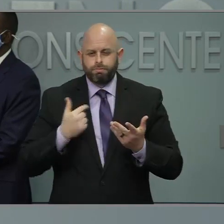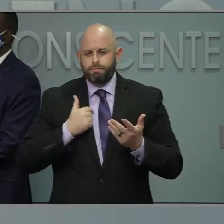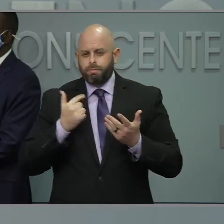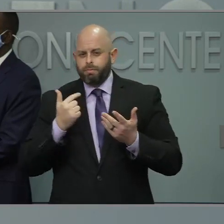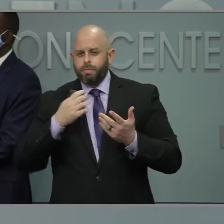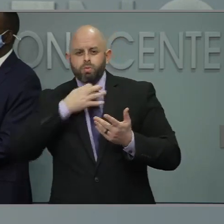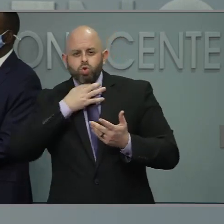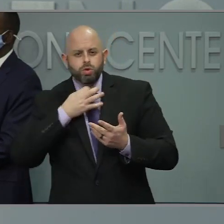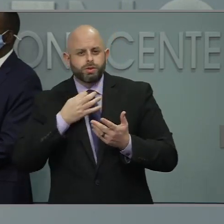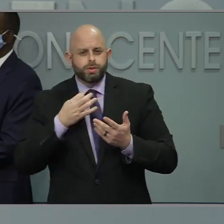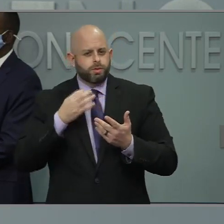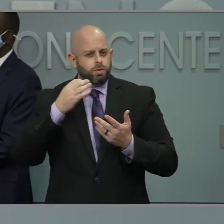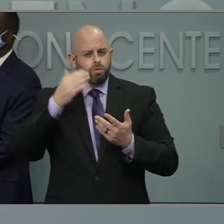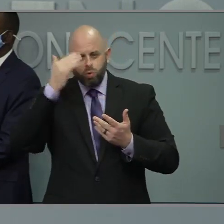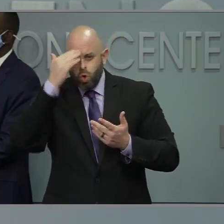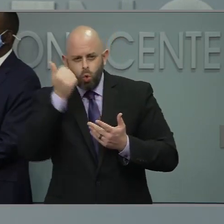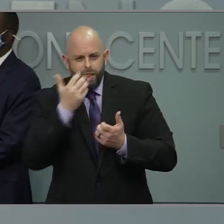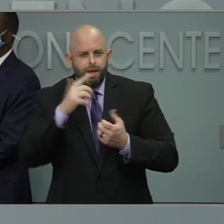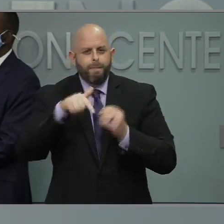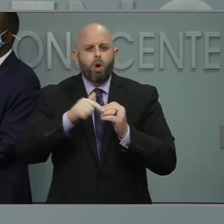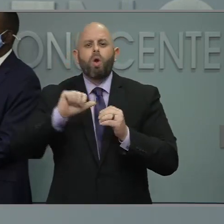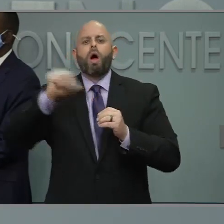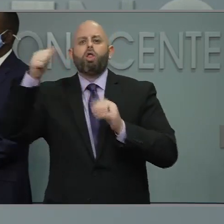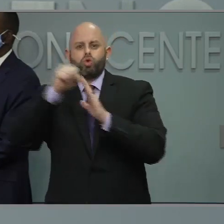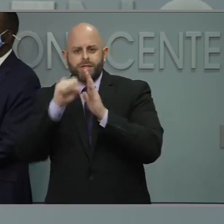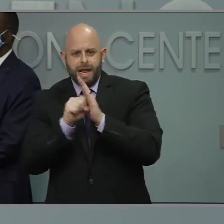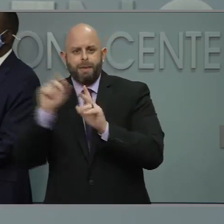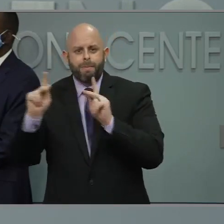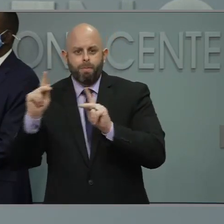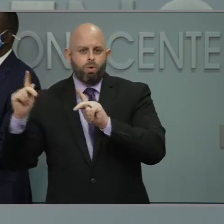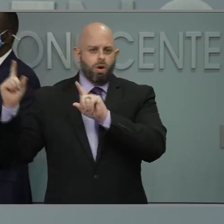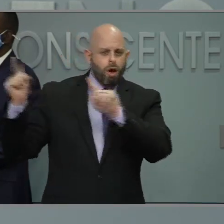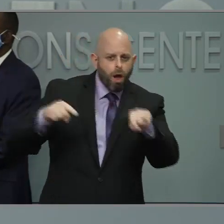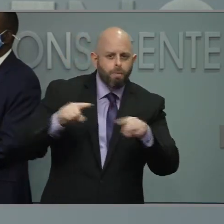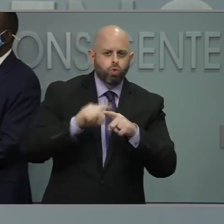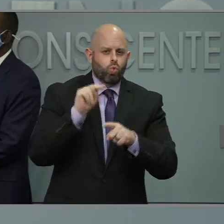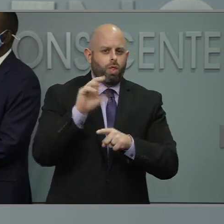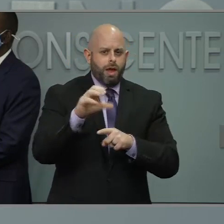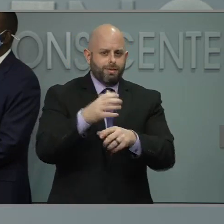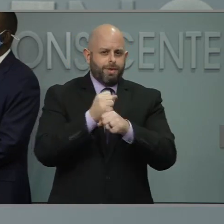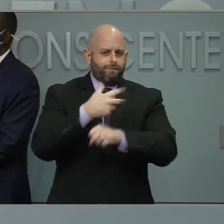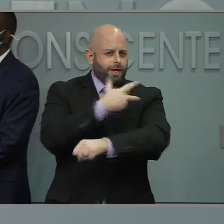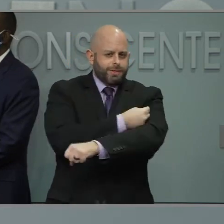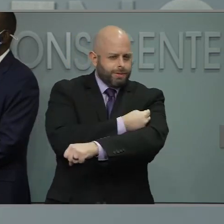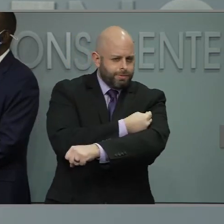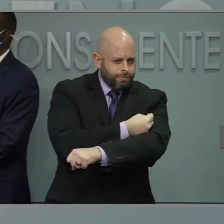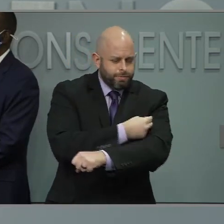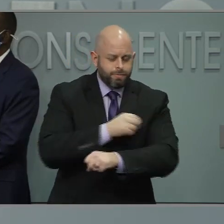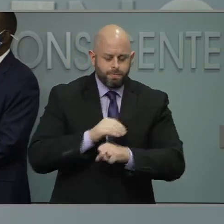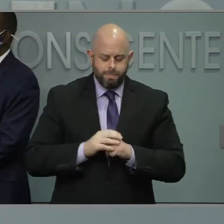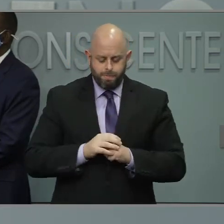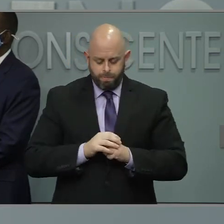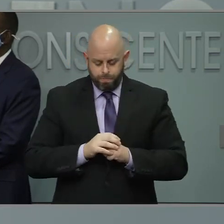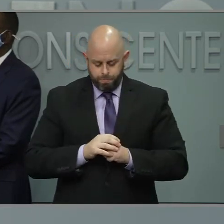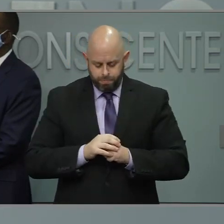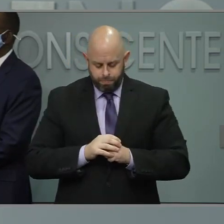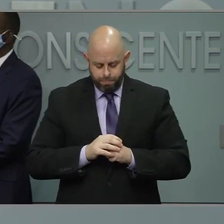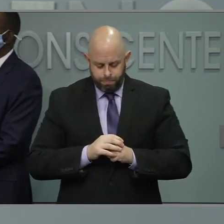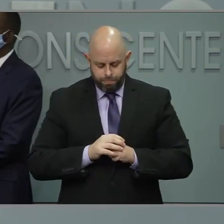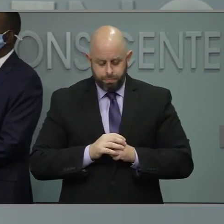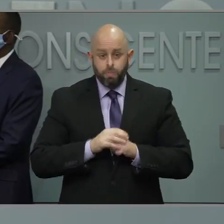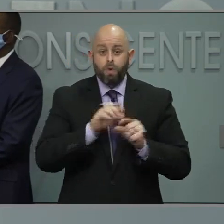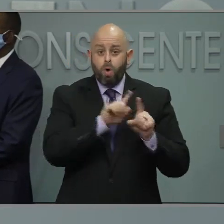any numbers or anything to share on that. And secondly, can these counties say it is not